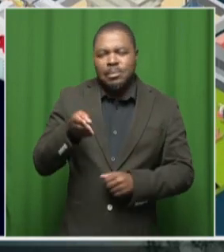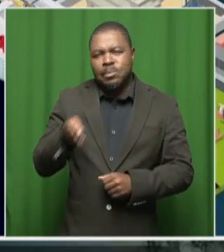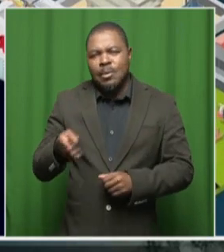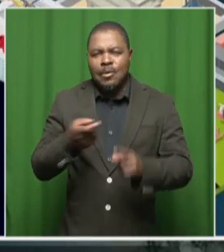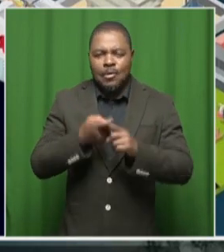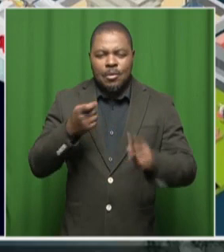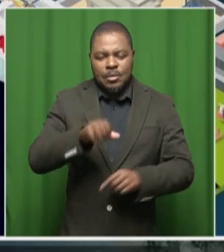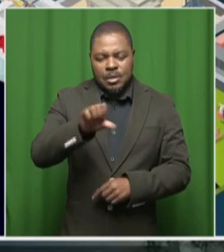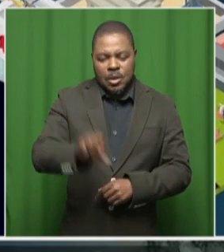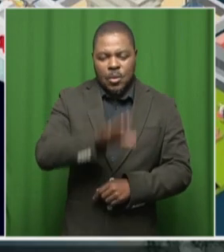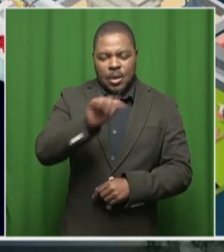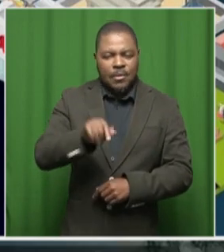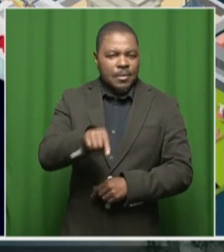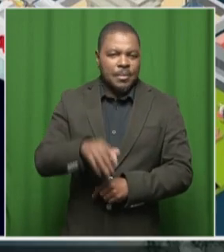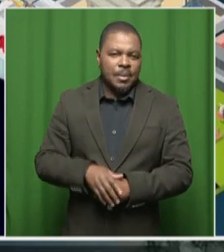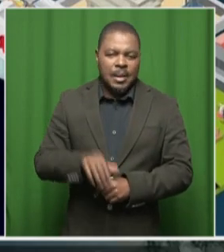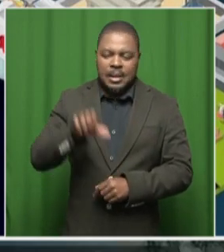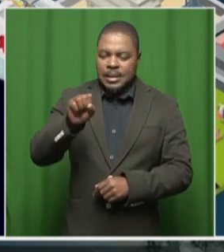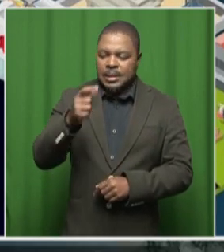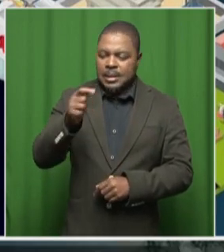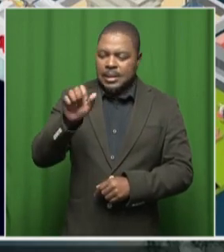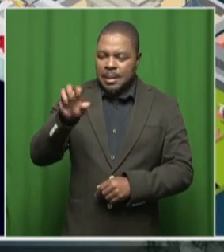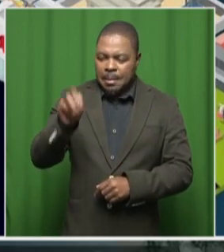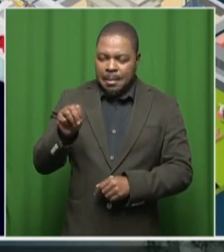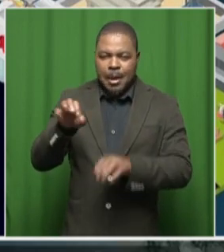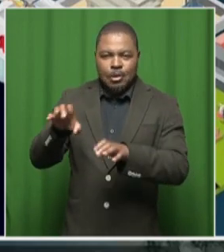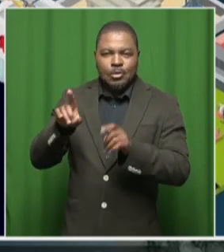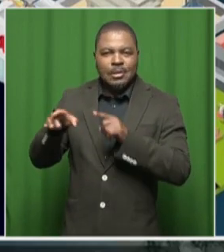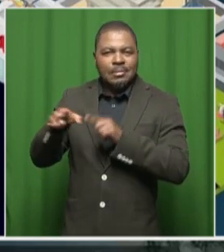South Africa in terms of the STEM education are.